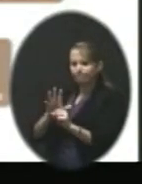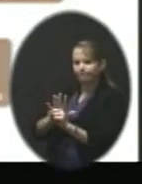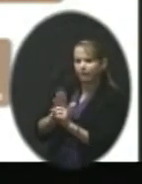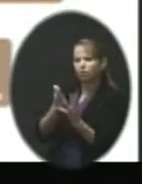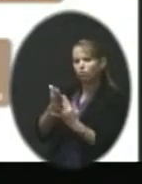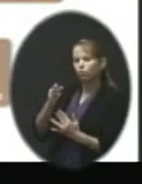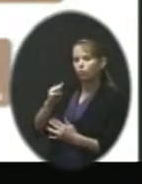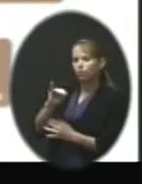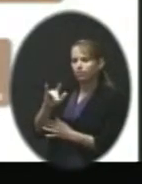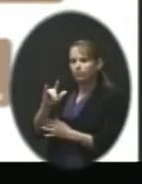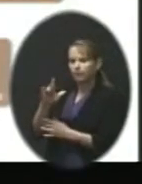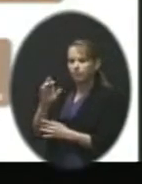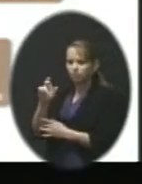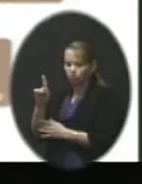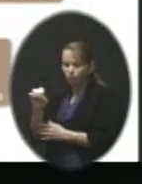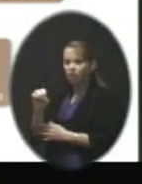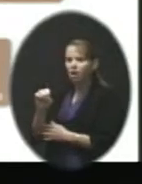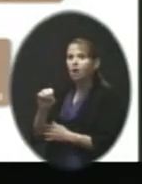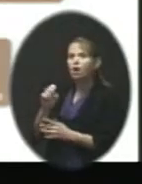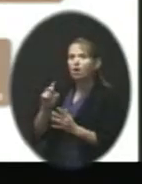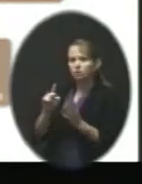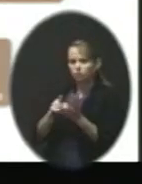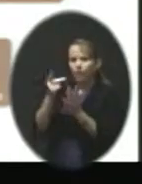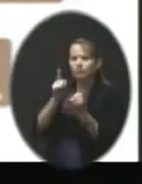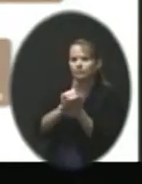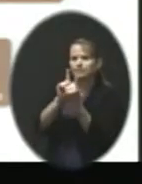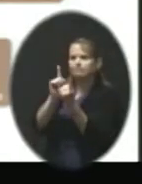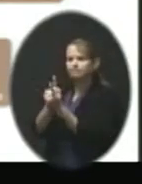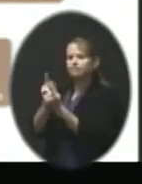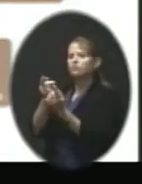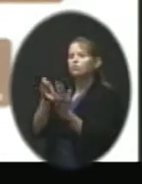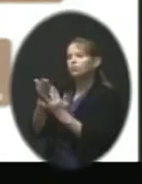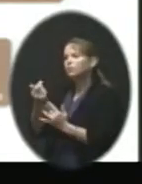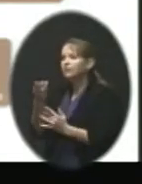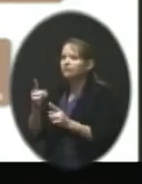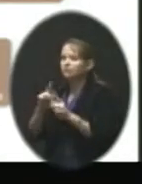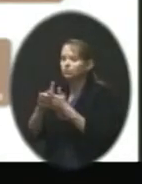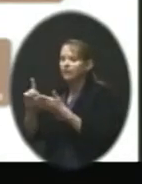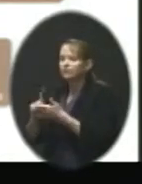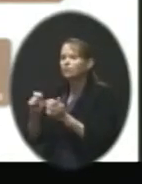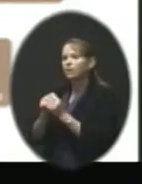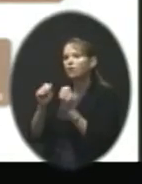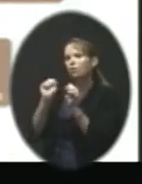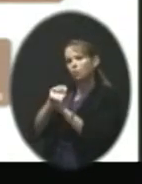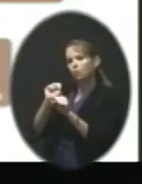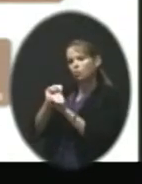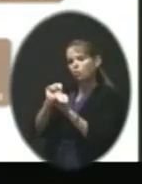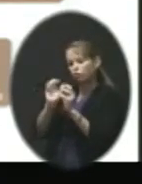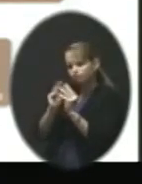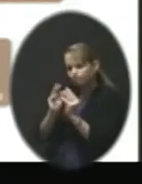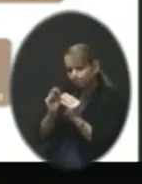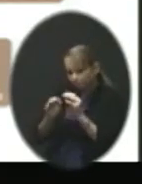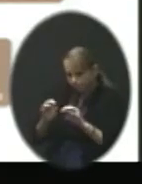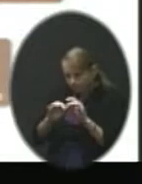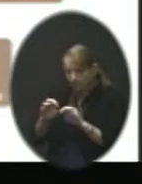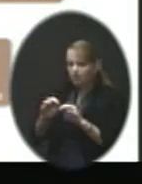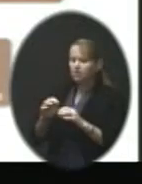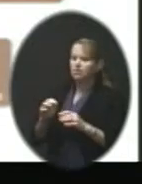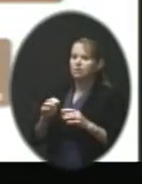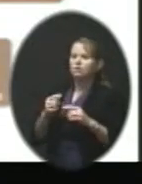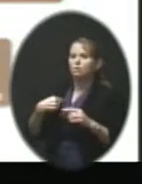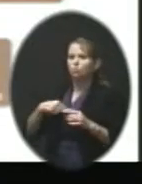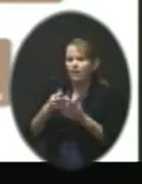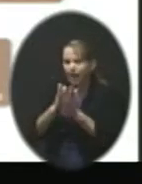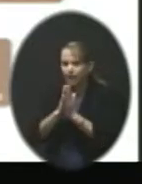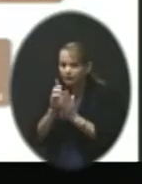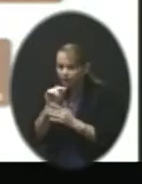twice, two different weeks, for a number of hours, what we call a work session. We brought them data. They asked us to bring them more data. We